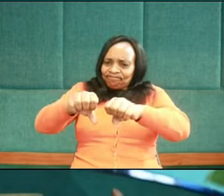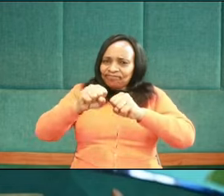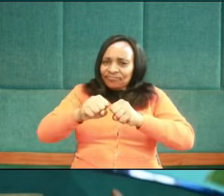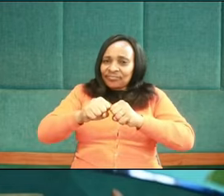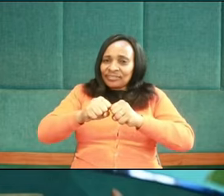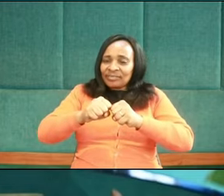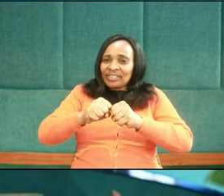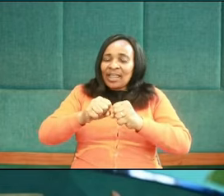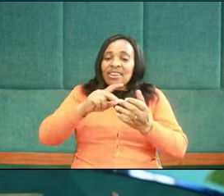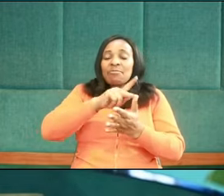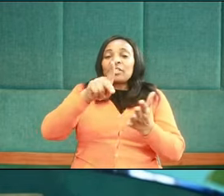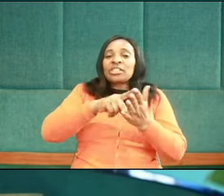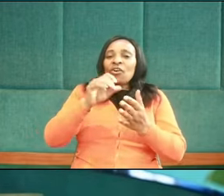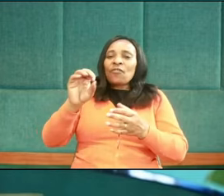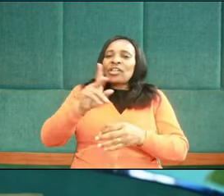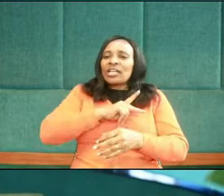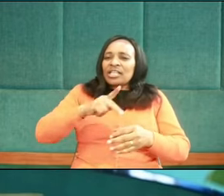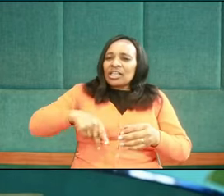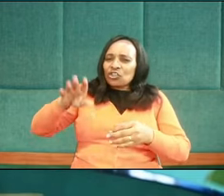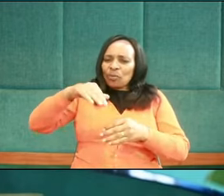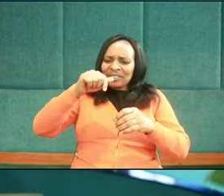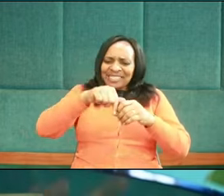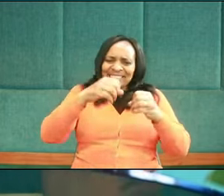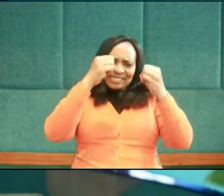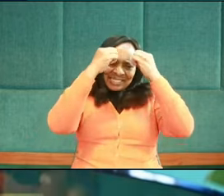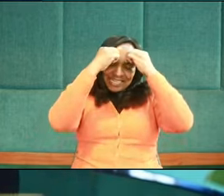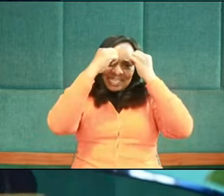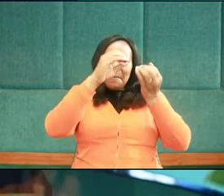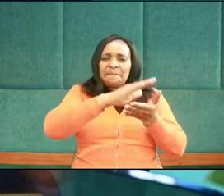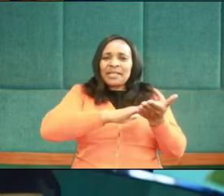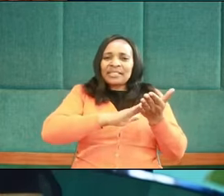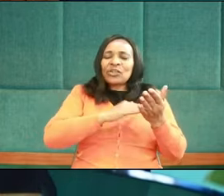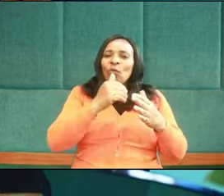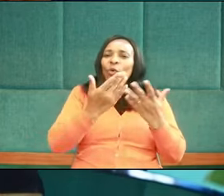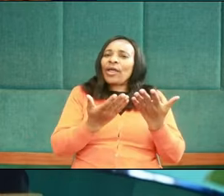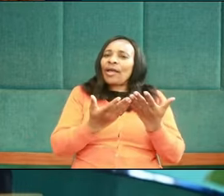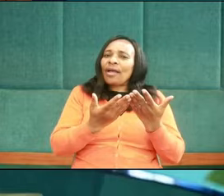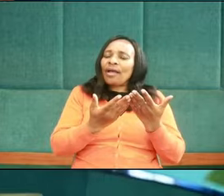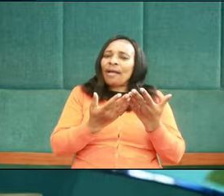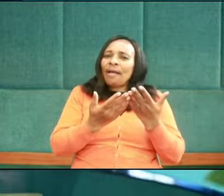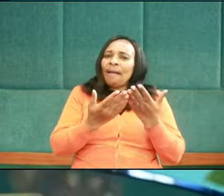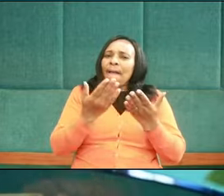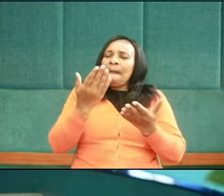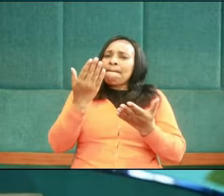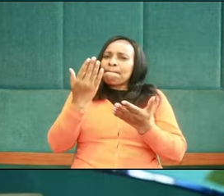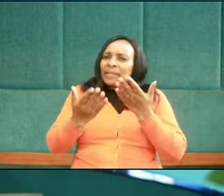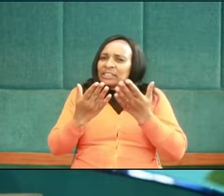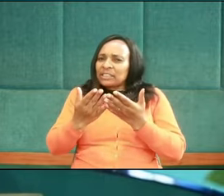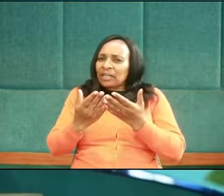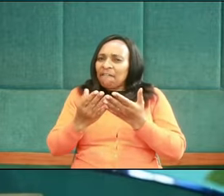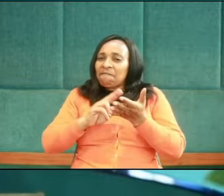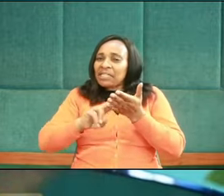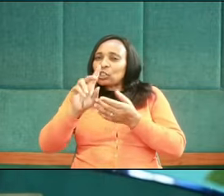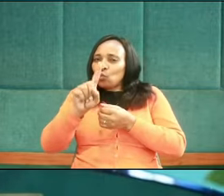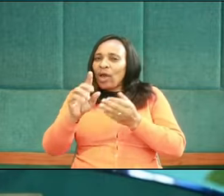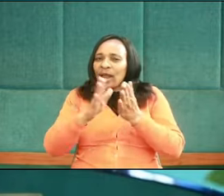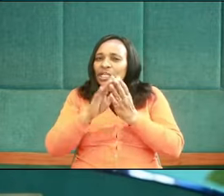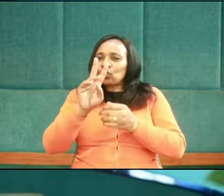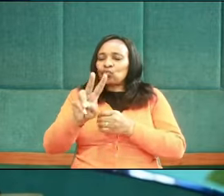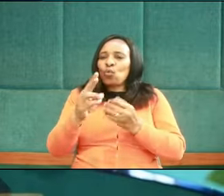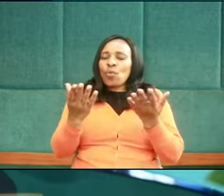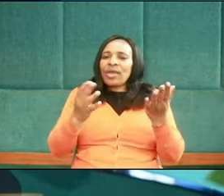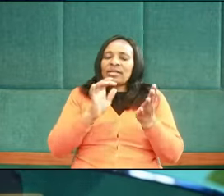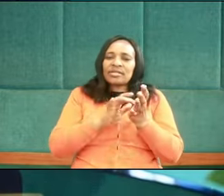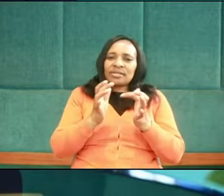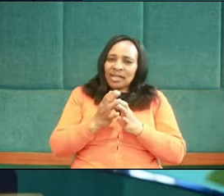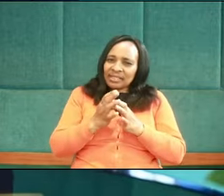the Kingdom. And that study was based on, as I mentioned, verses 1 and 2, where Jesus